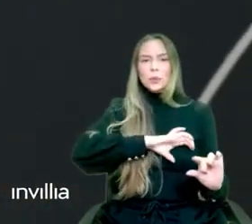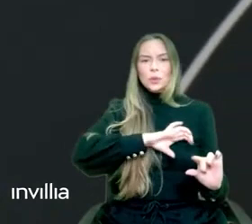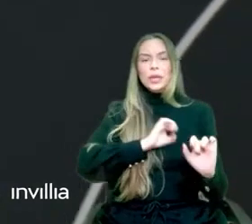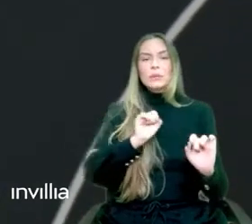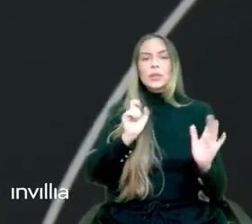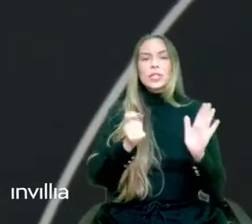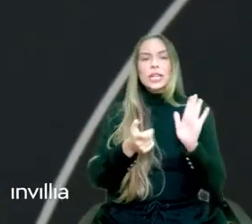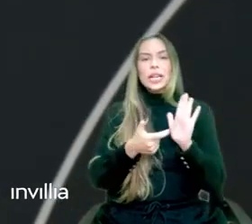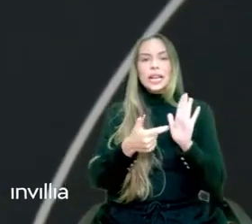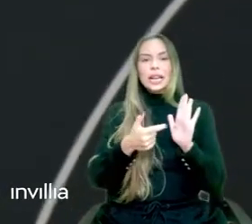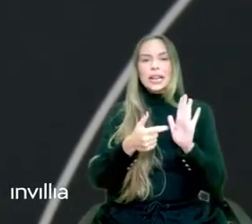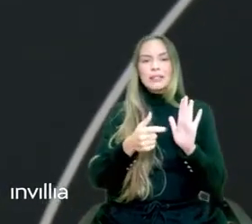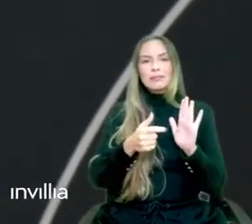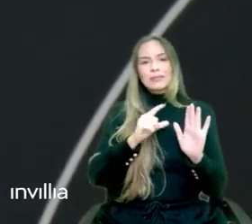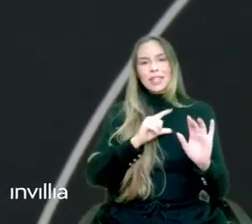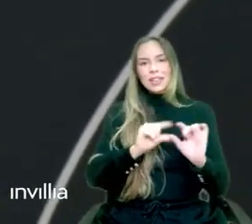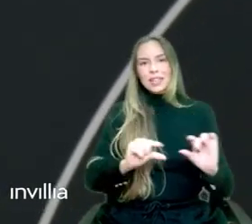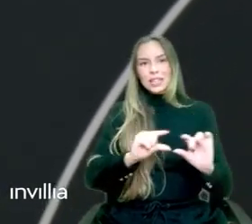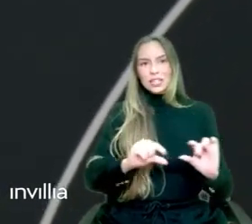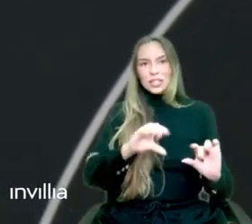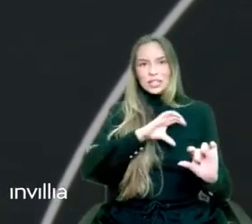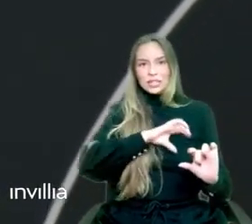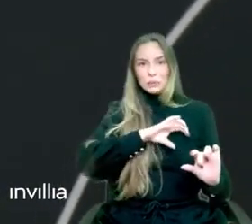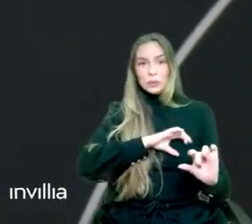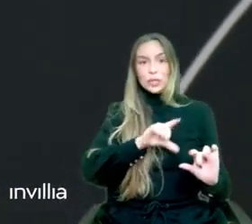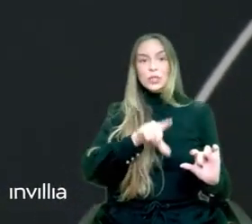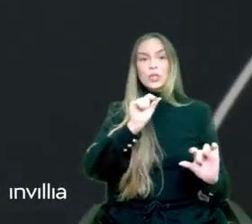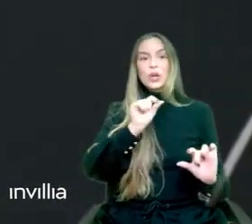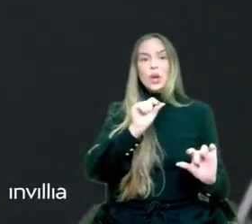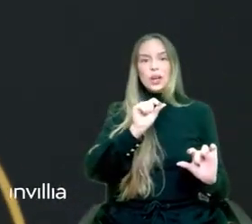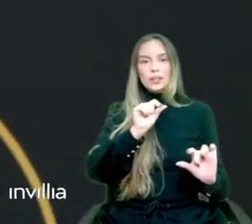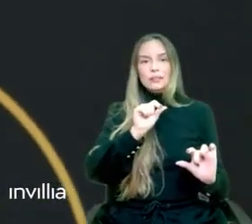below and choose the Portuguese subtitle options.